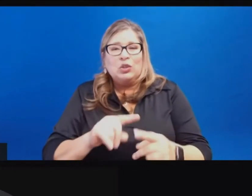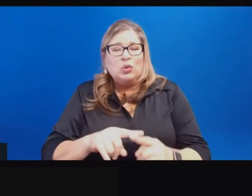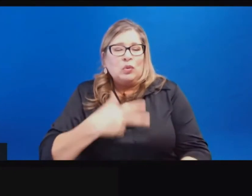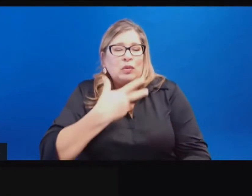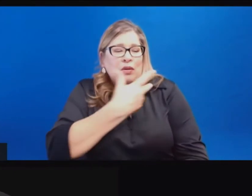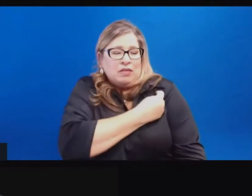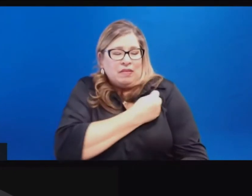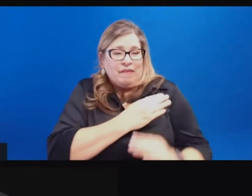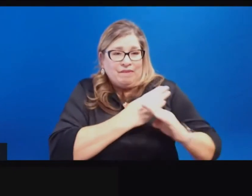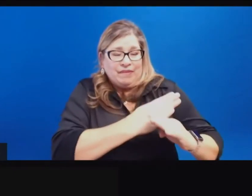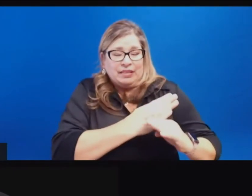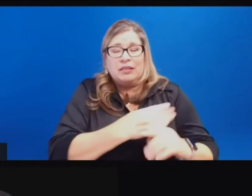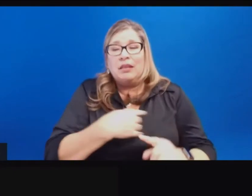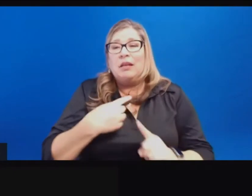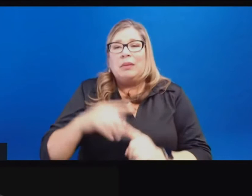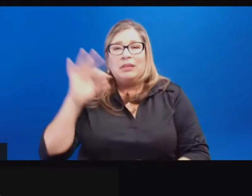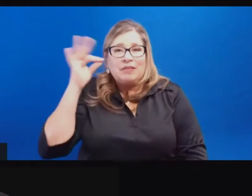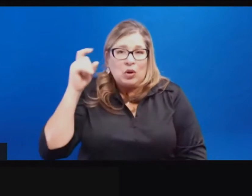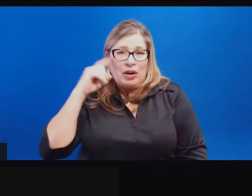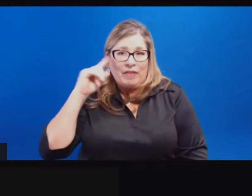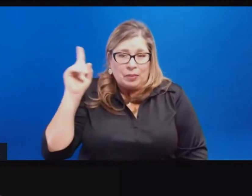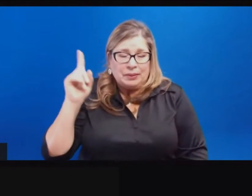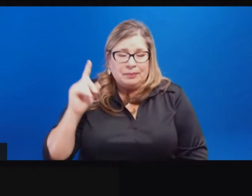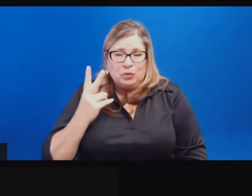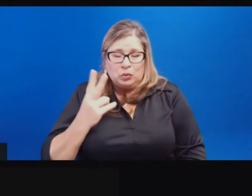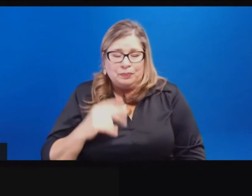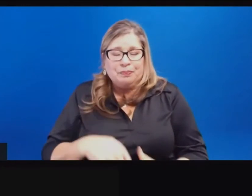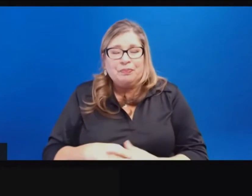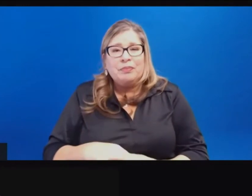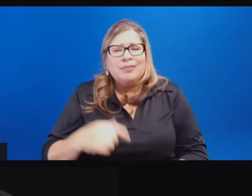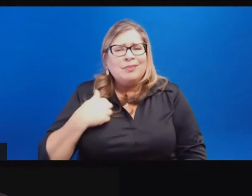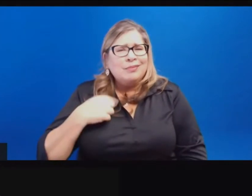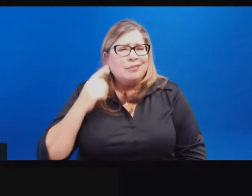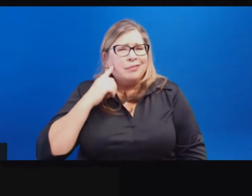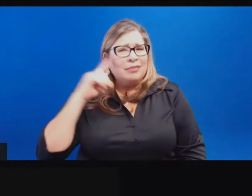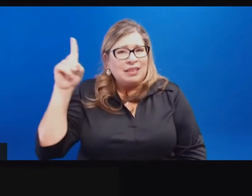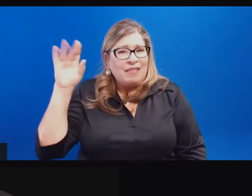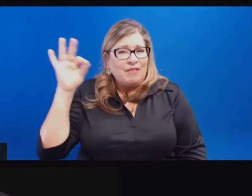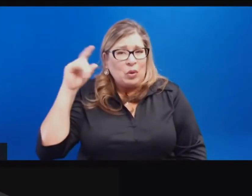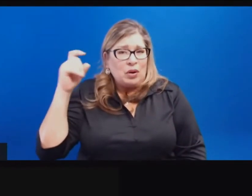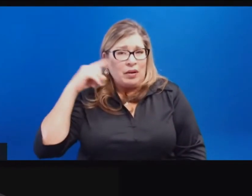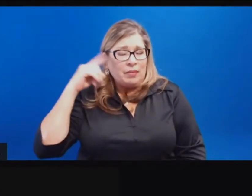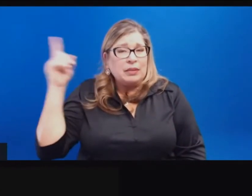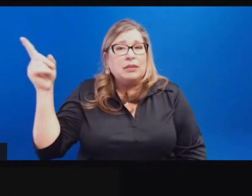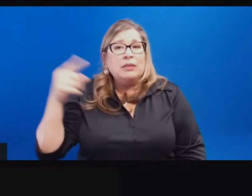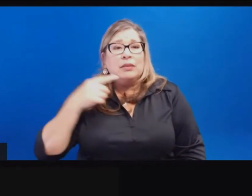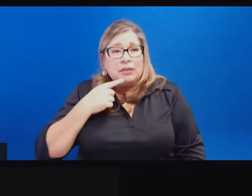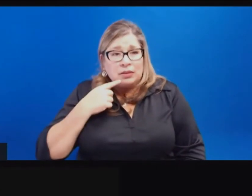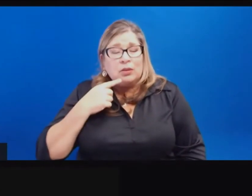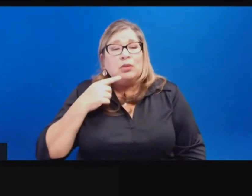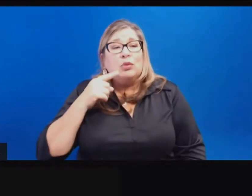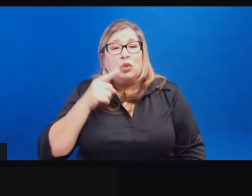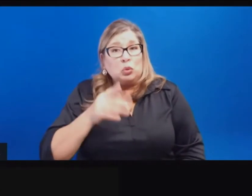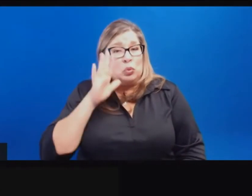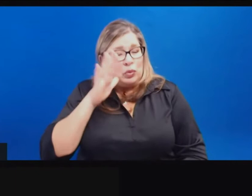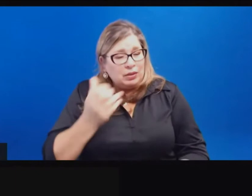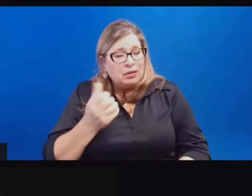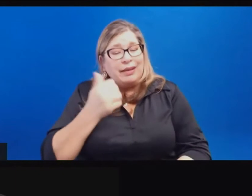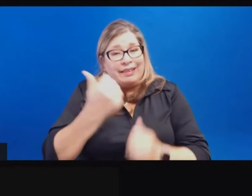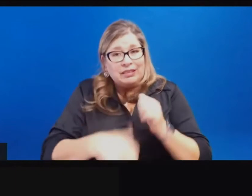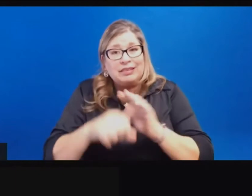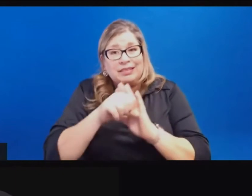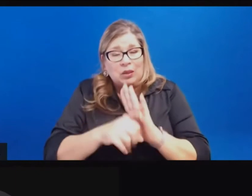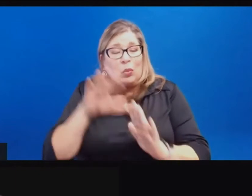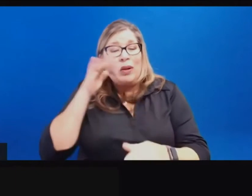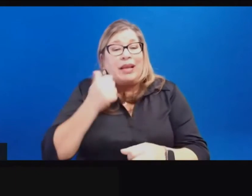First, we're hearing that the federal government is now telling the states that they are going to be getting more vaccination doses next week, but